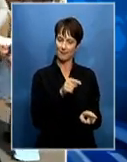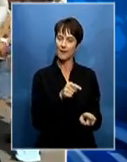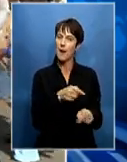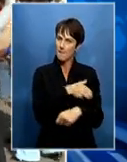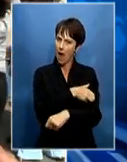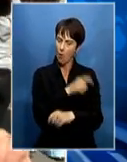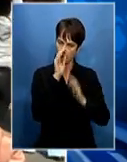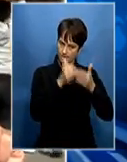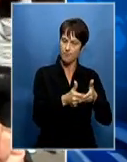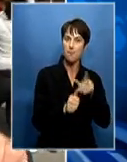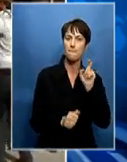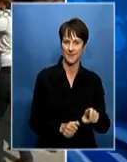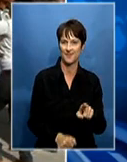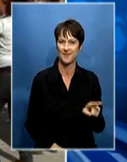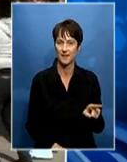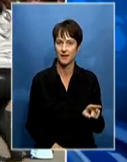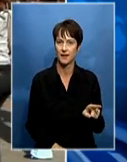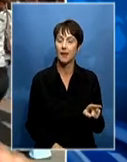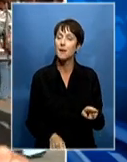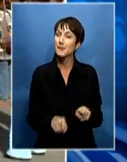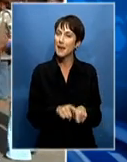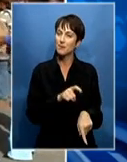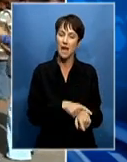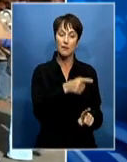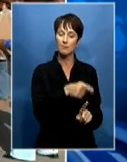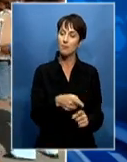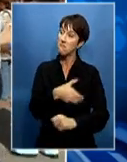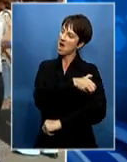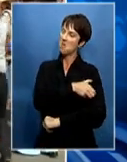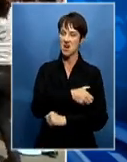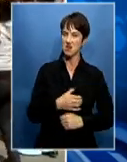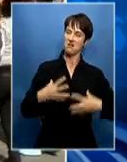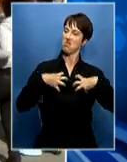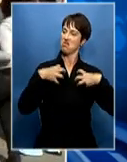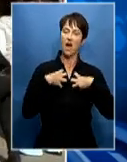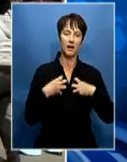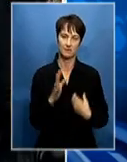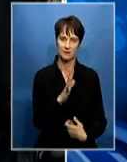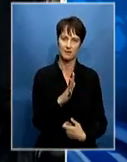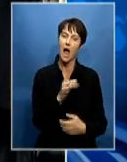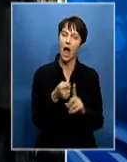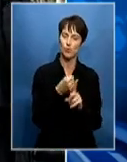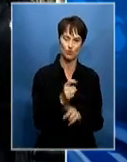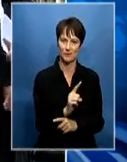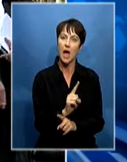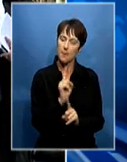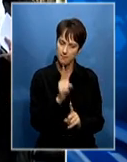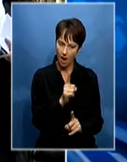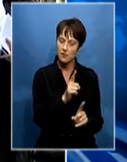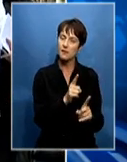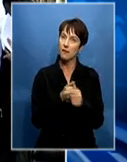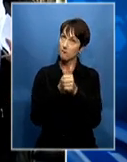also that SGBs use that power appropriately and in terms of the constitution. Rivonia